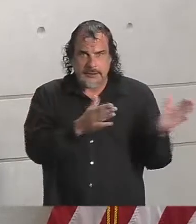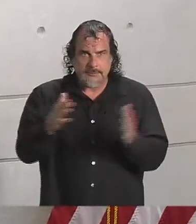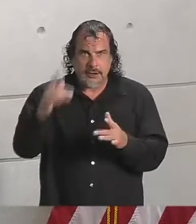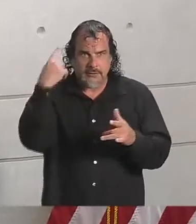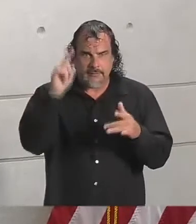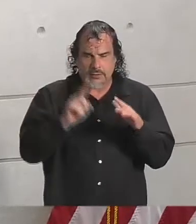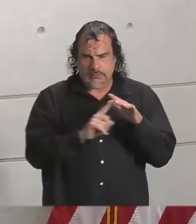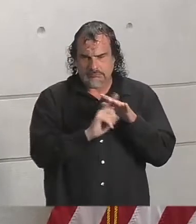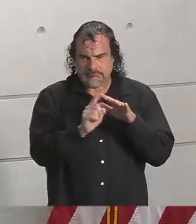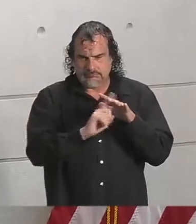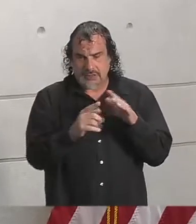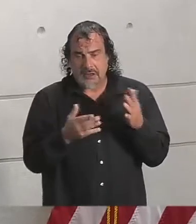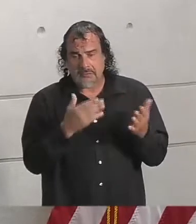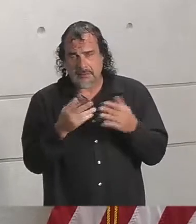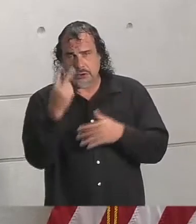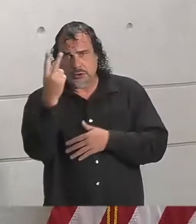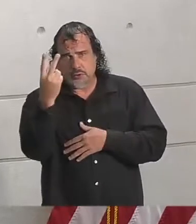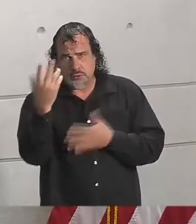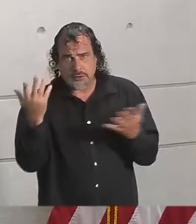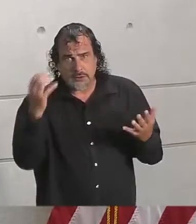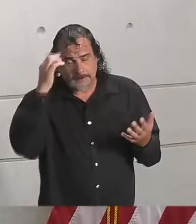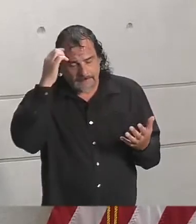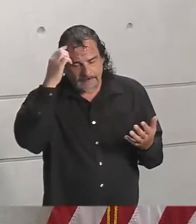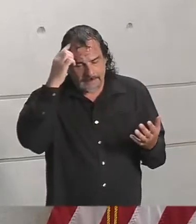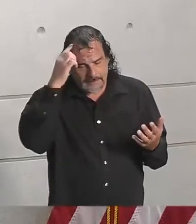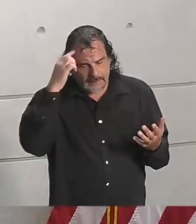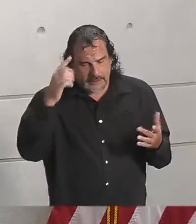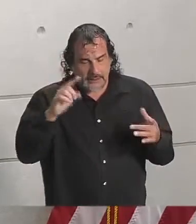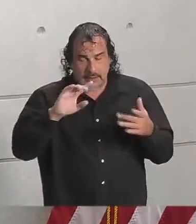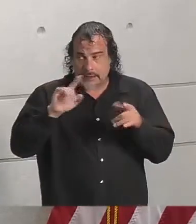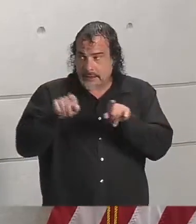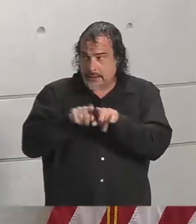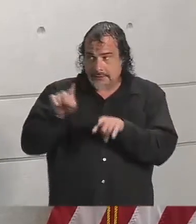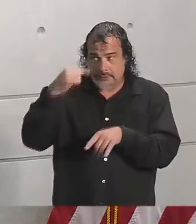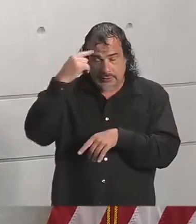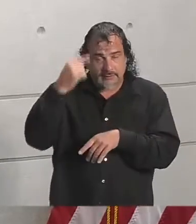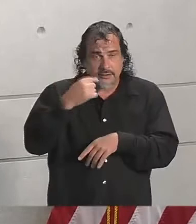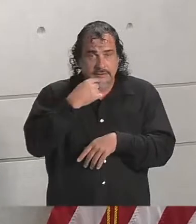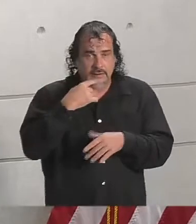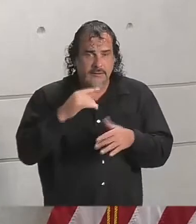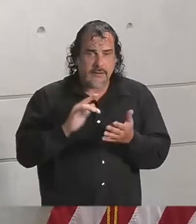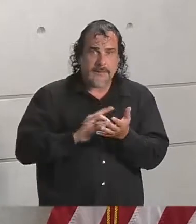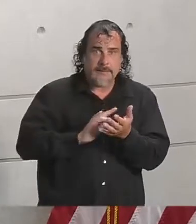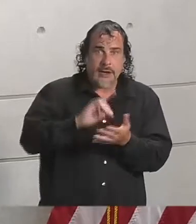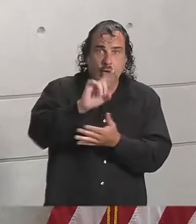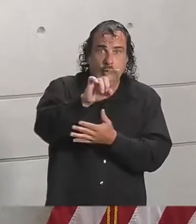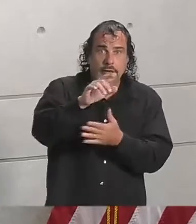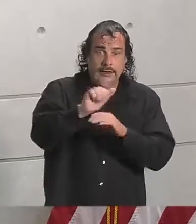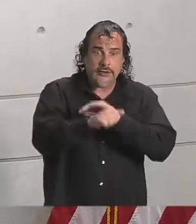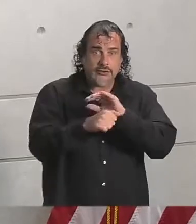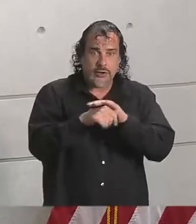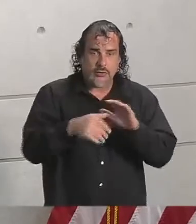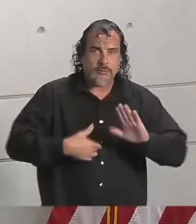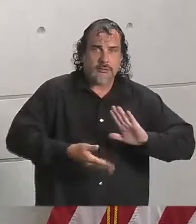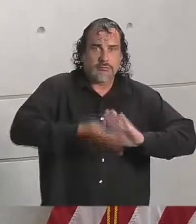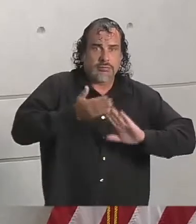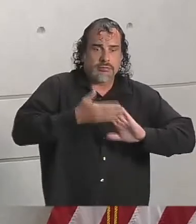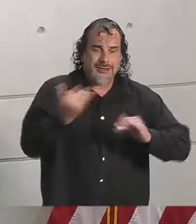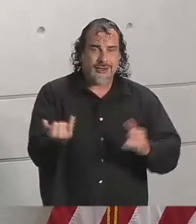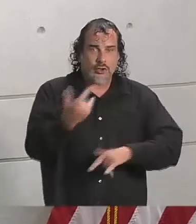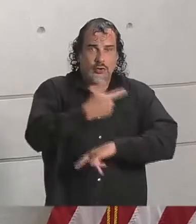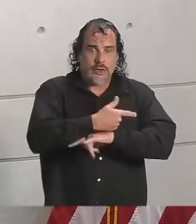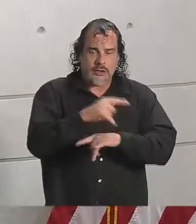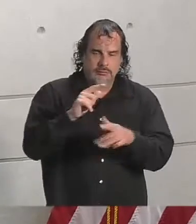evacuees and from their own county. As the governor has already mentioned, the medical needs shelter will be open and operational today